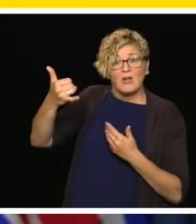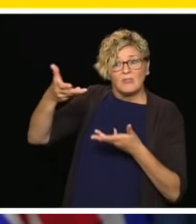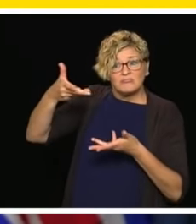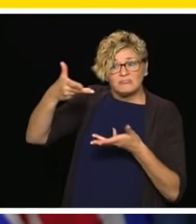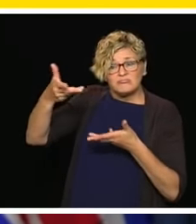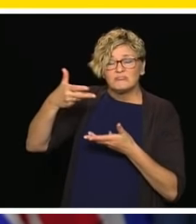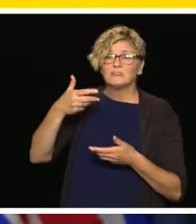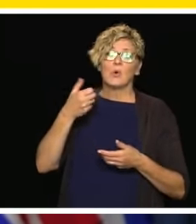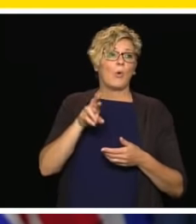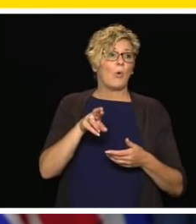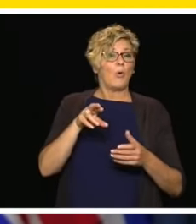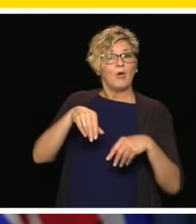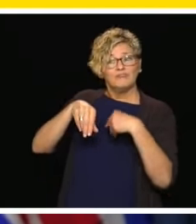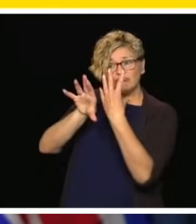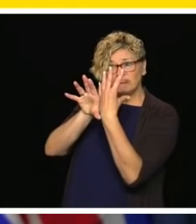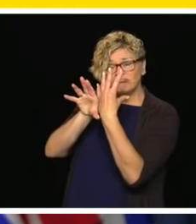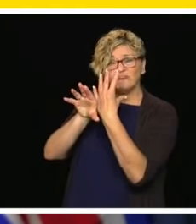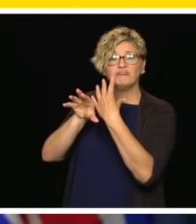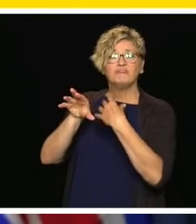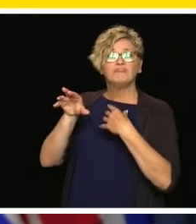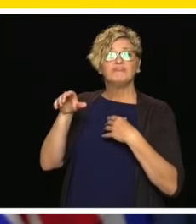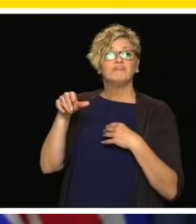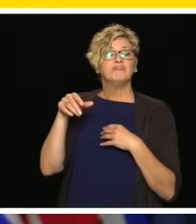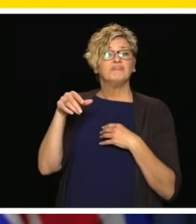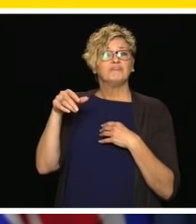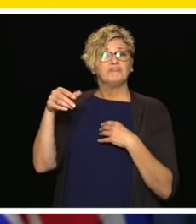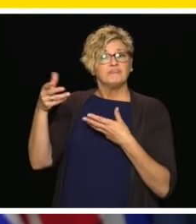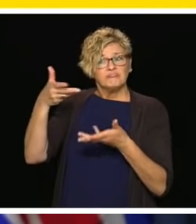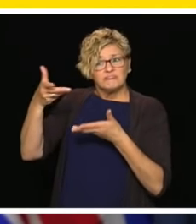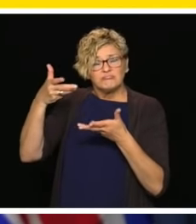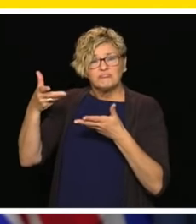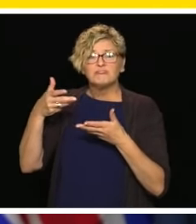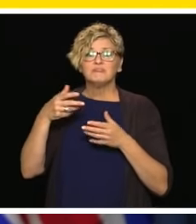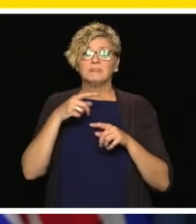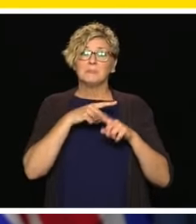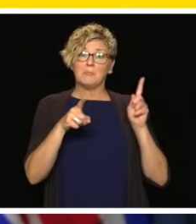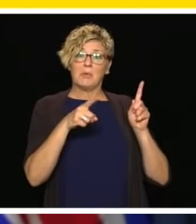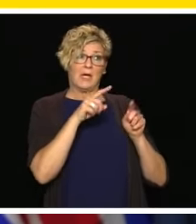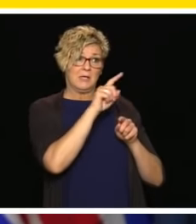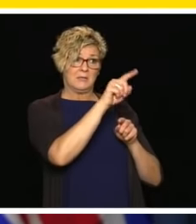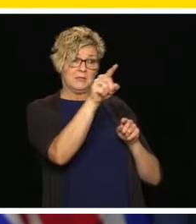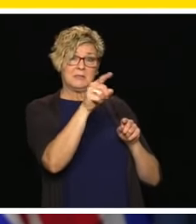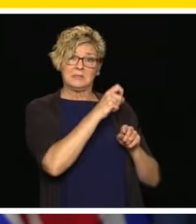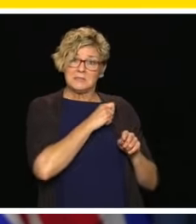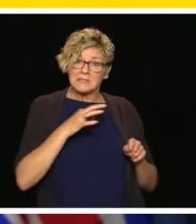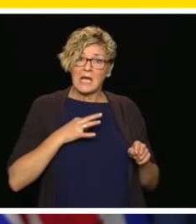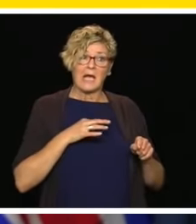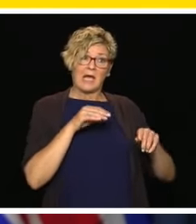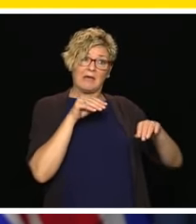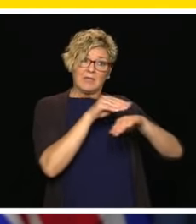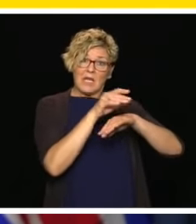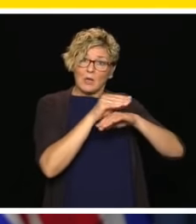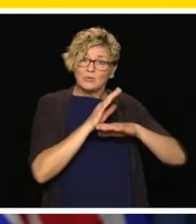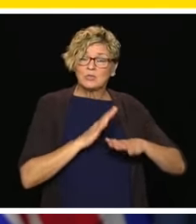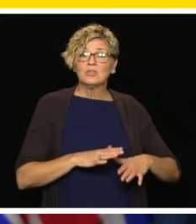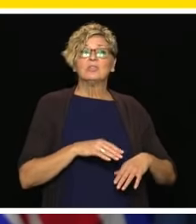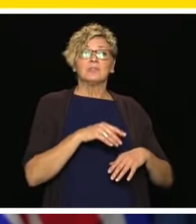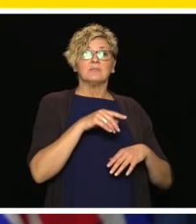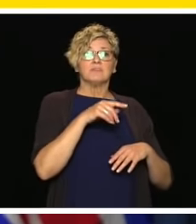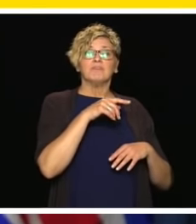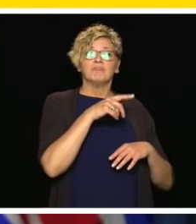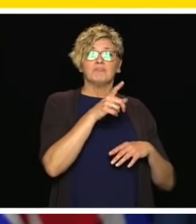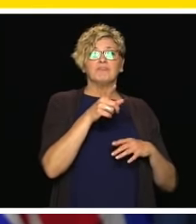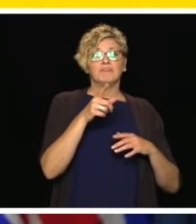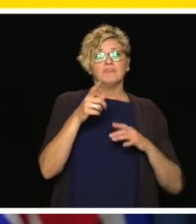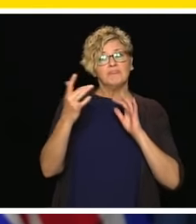work remotely using video conferencing technology, but they've been keeping track of their students and ensuring that they're